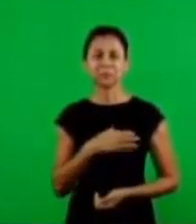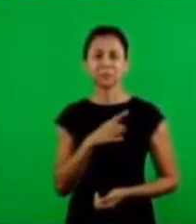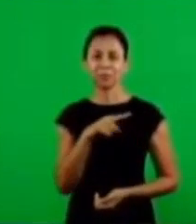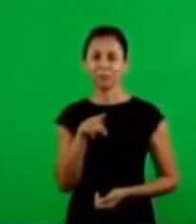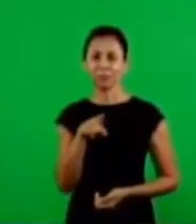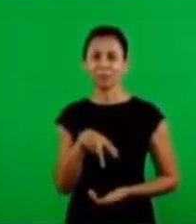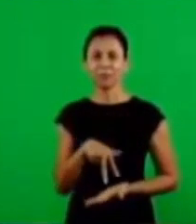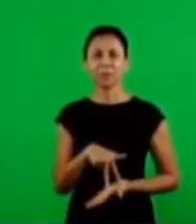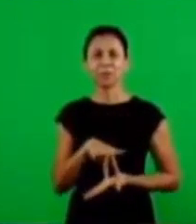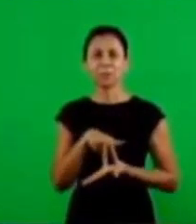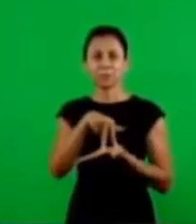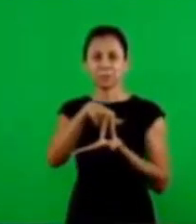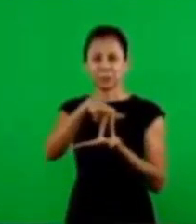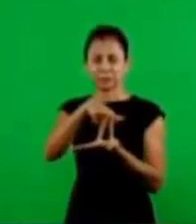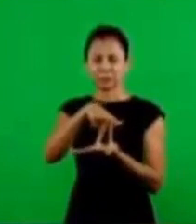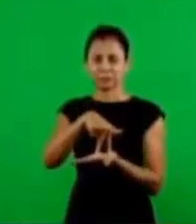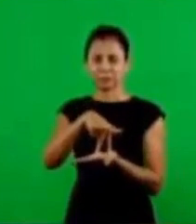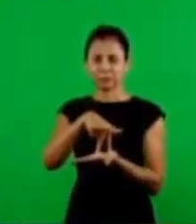read